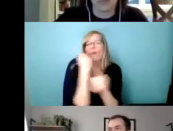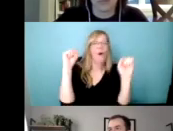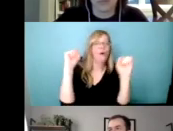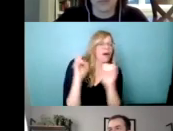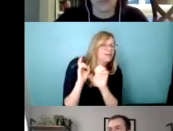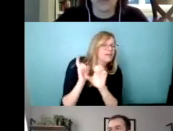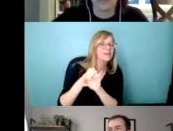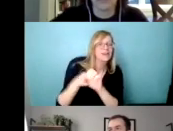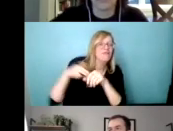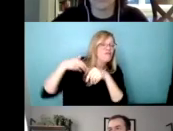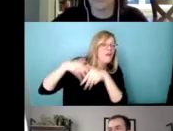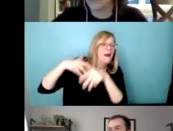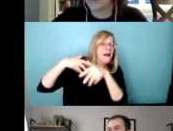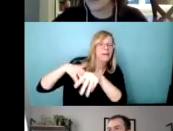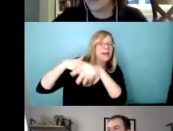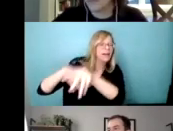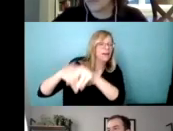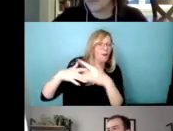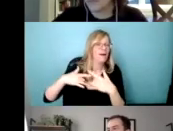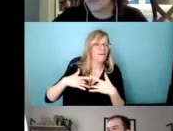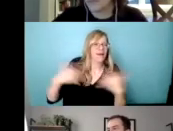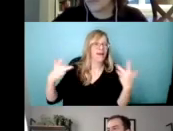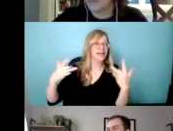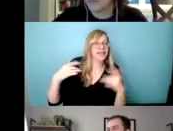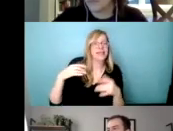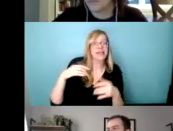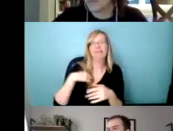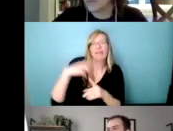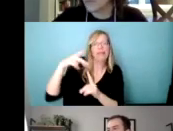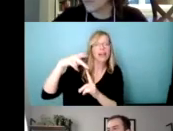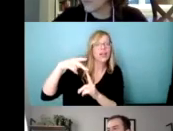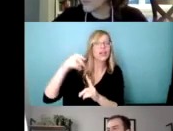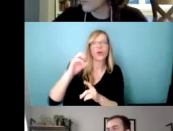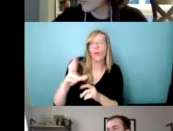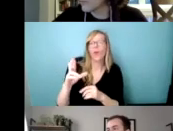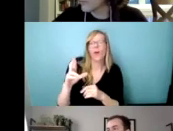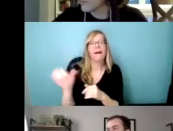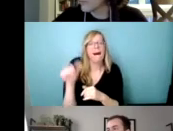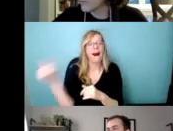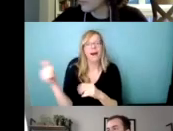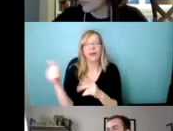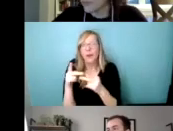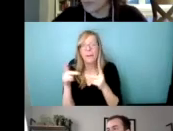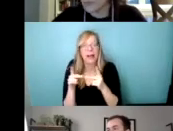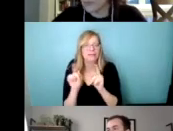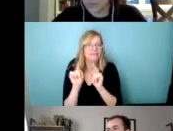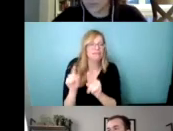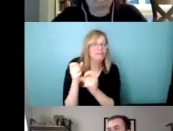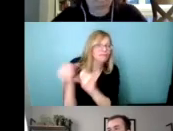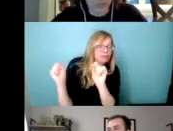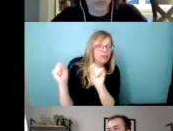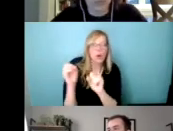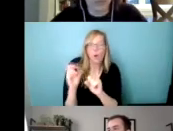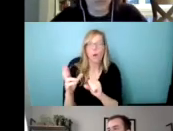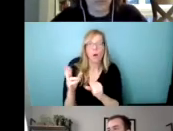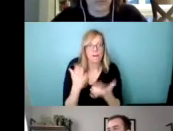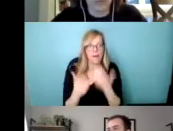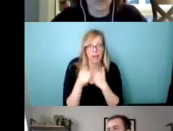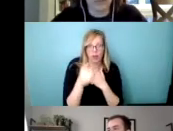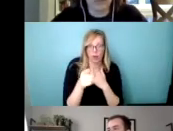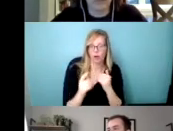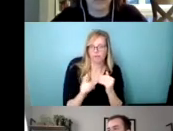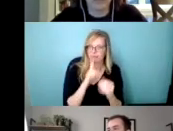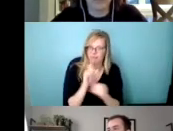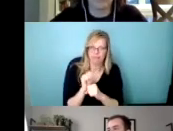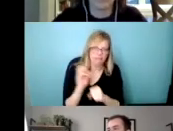at the legislature or in the streets of Winnipeg or, or elsewhere in Manitoba, or it could be something that you were maybe much more involved with